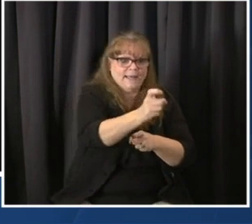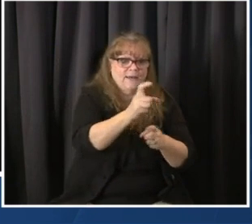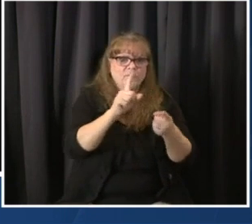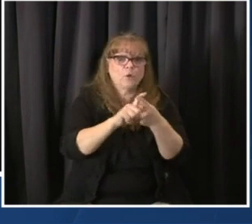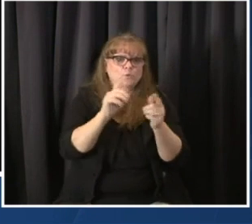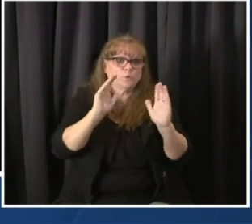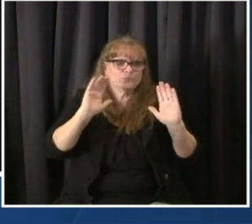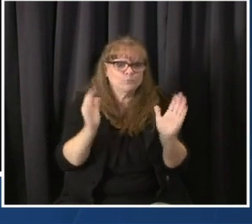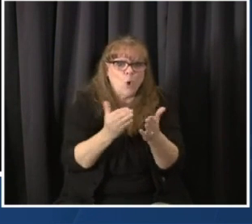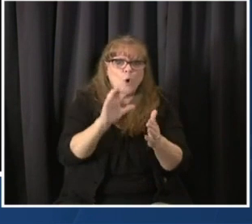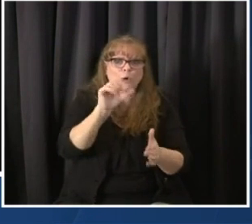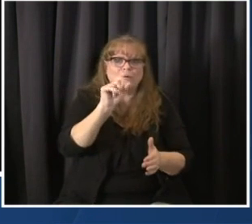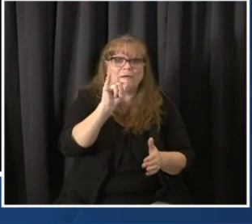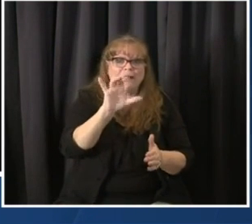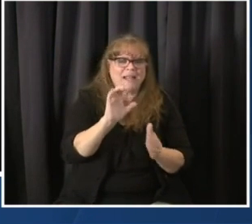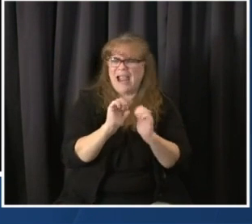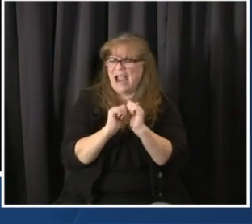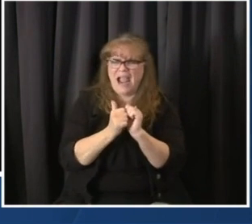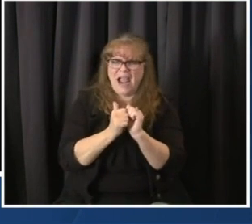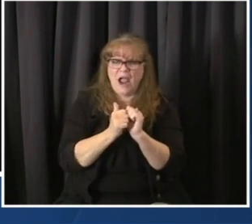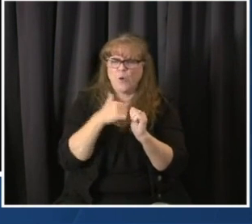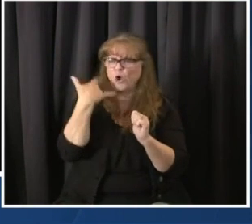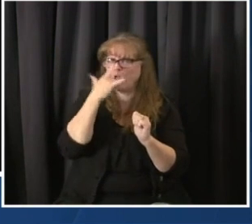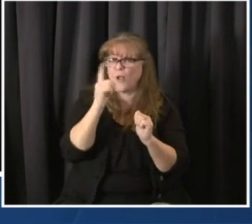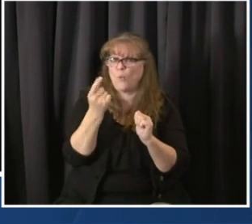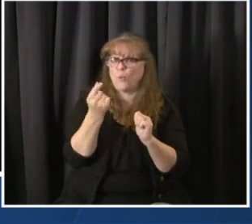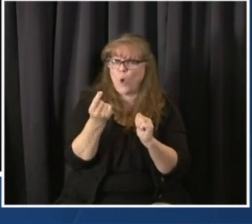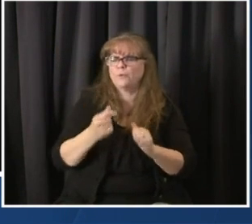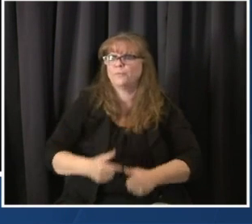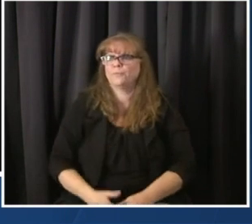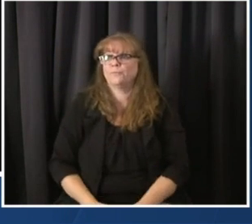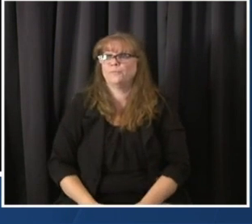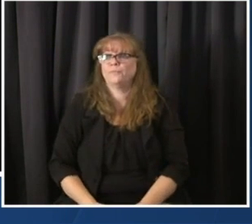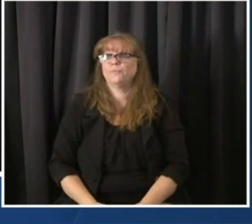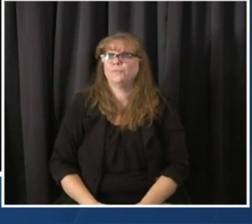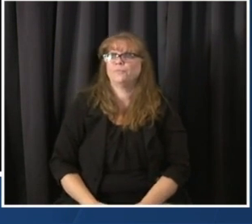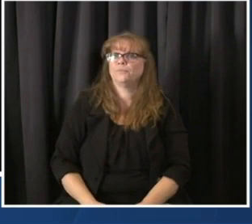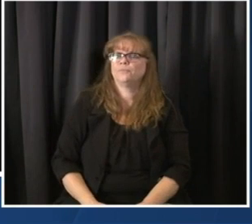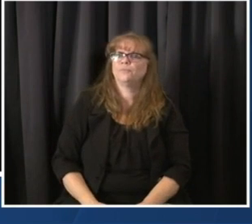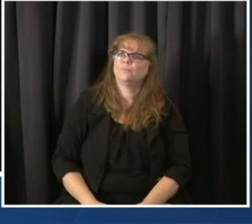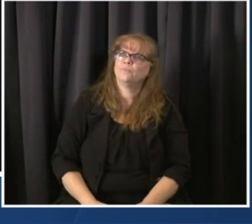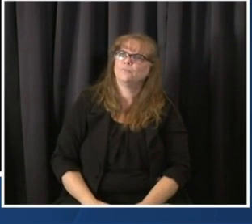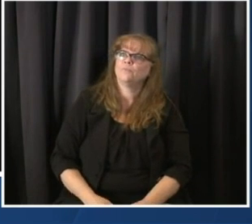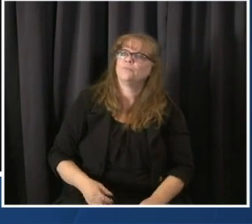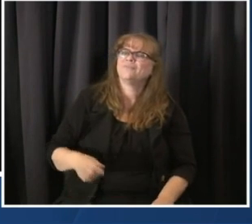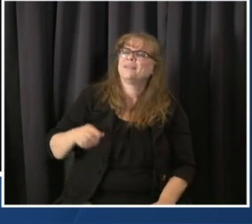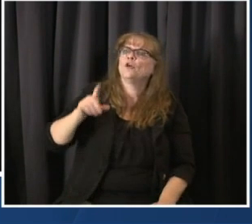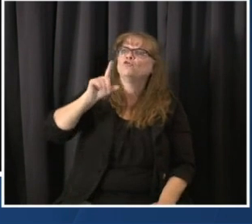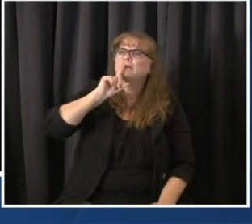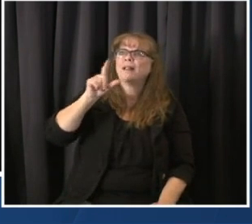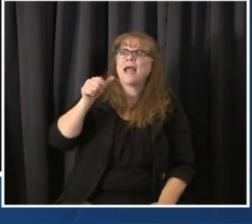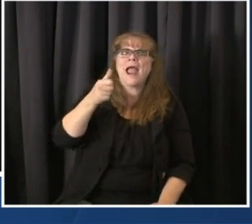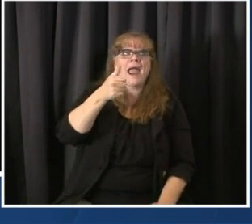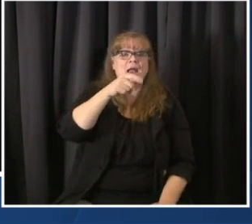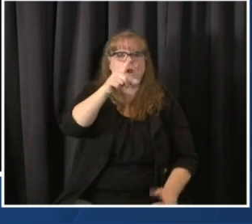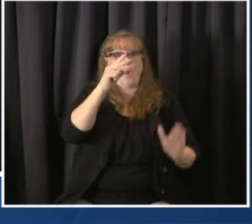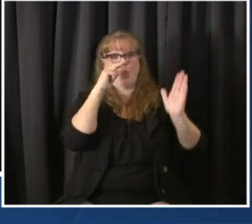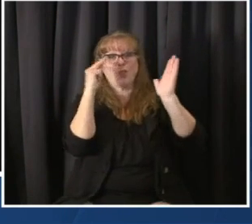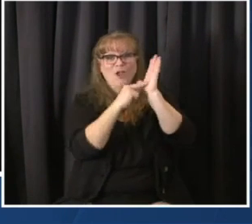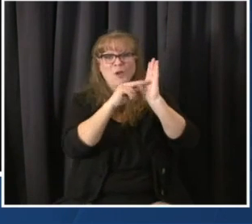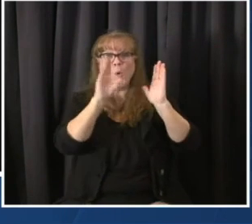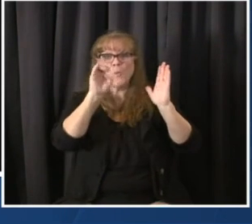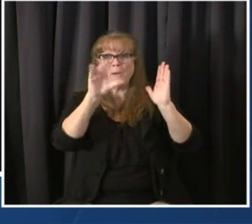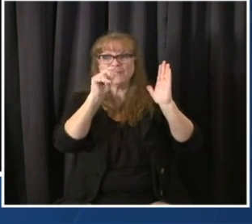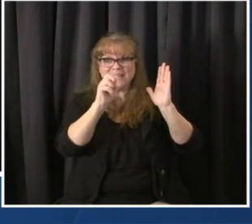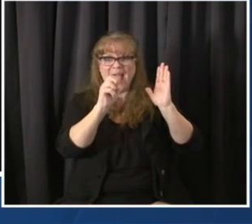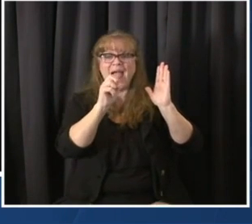So everybody can sign up on the sites that we we gave. We mentioned that salute is doing a clinic for medically underserved